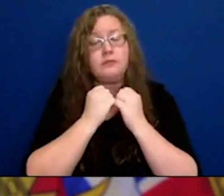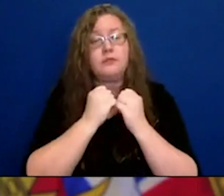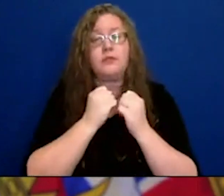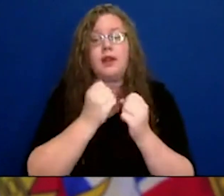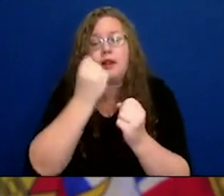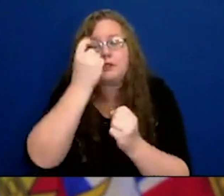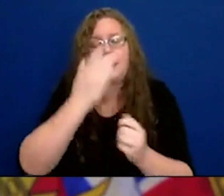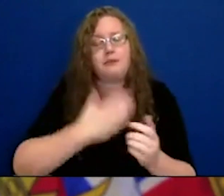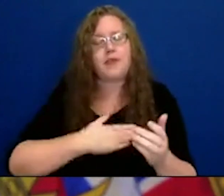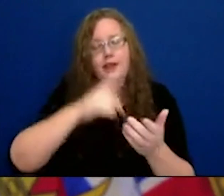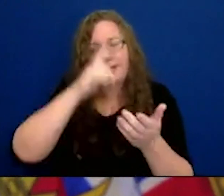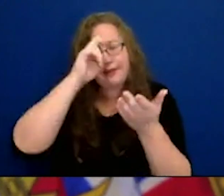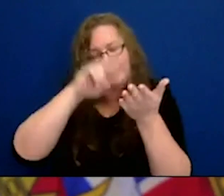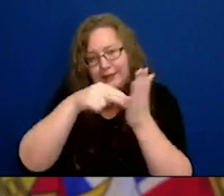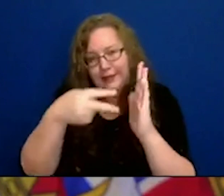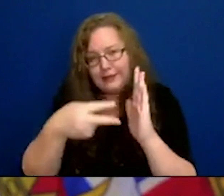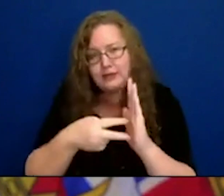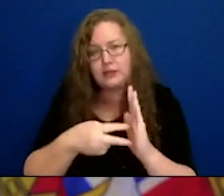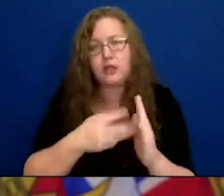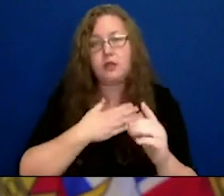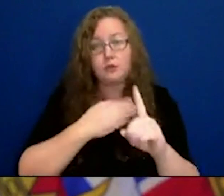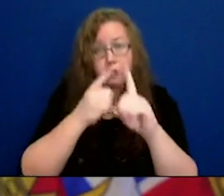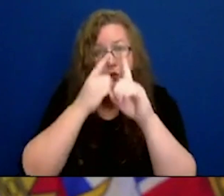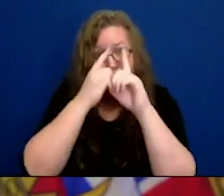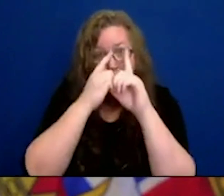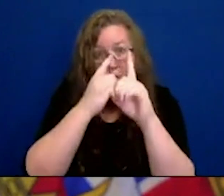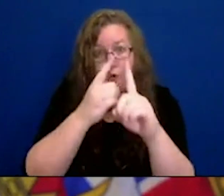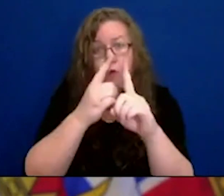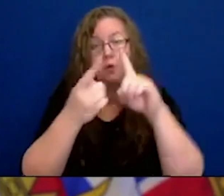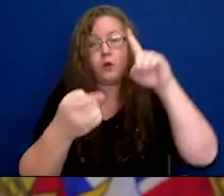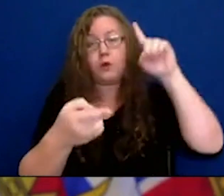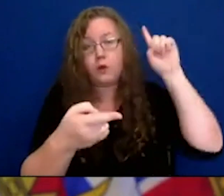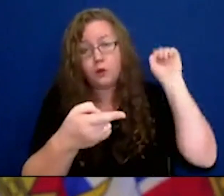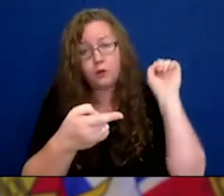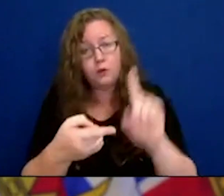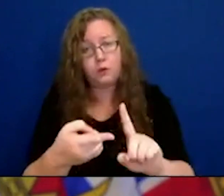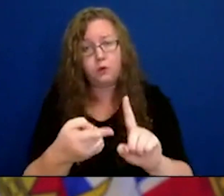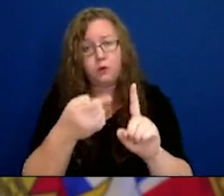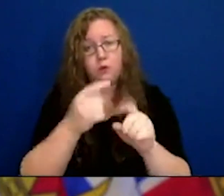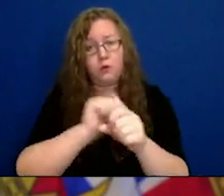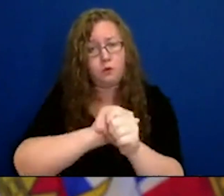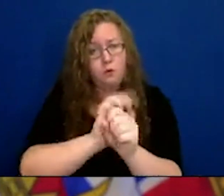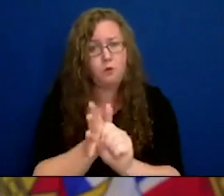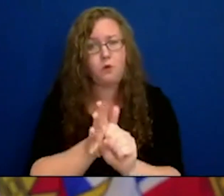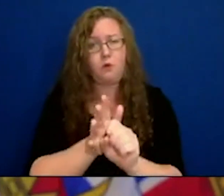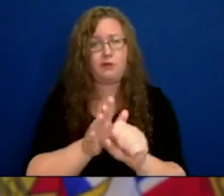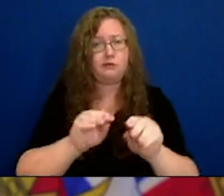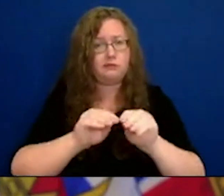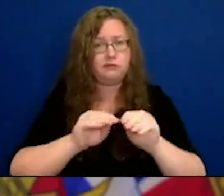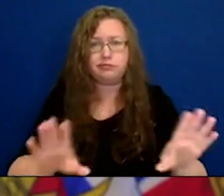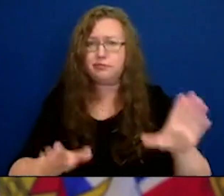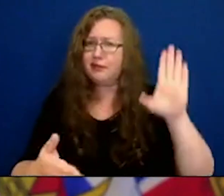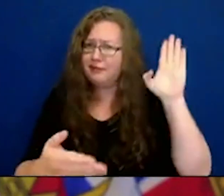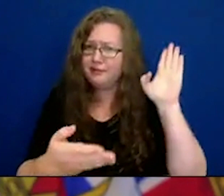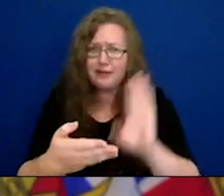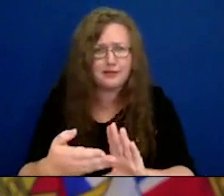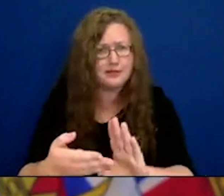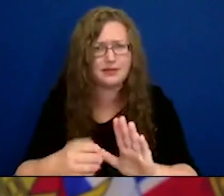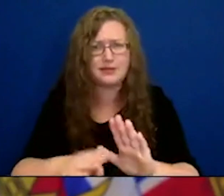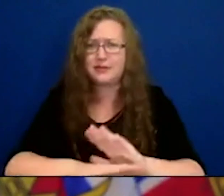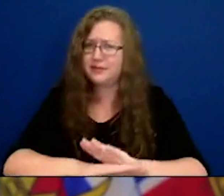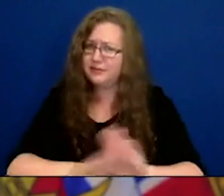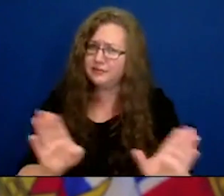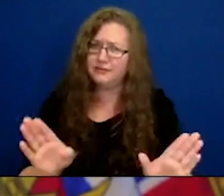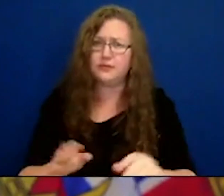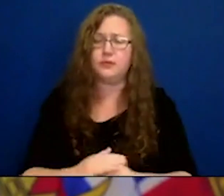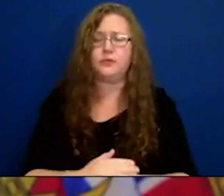we're talking about. The intent of the orders is to try and reduce opportunities for this virus to spread. And in those areas,